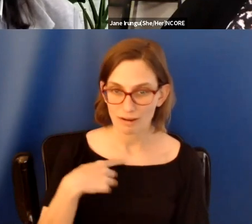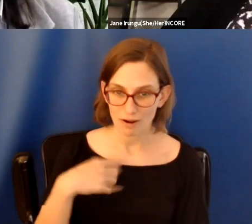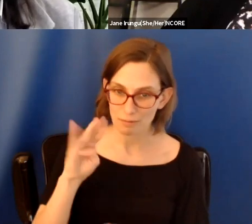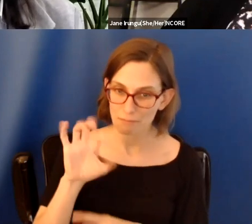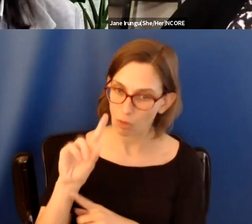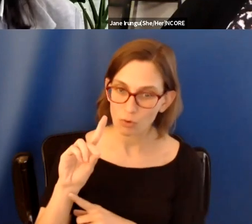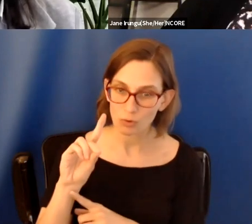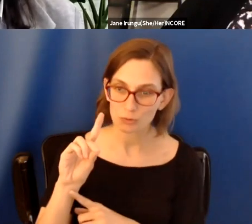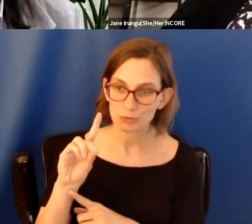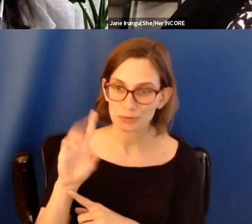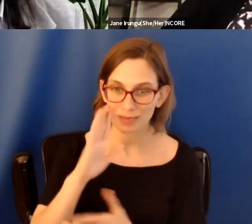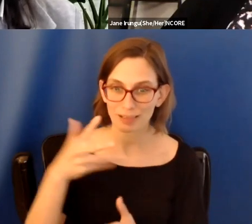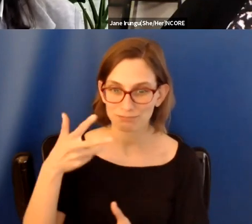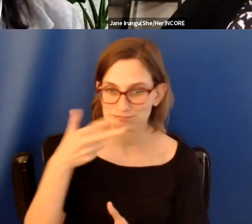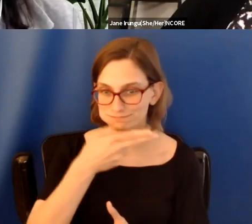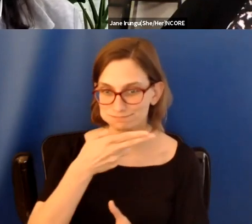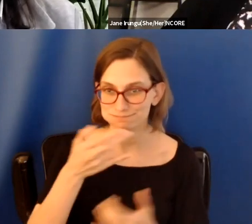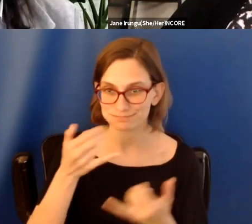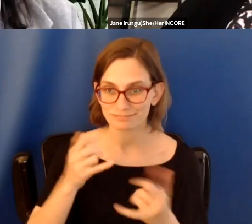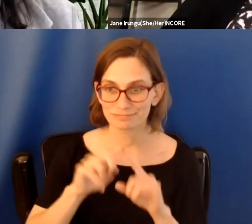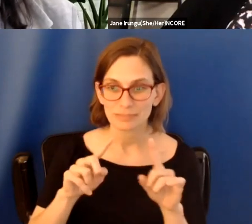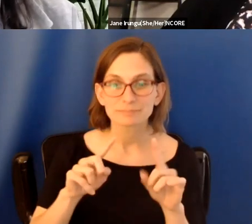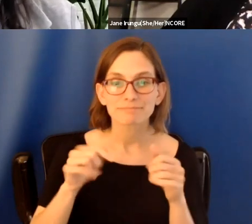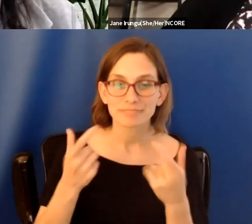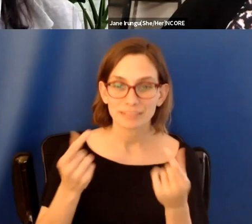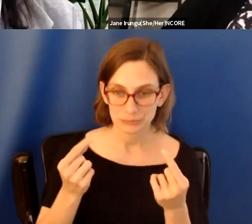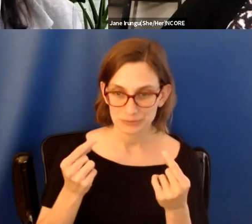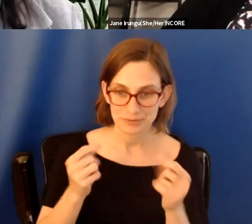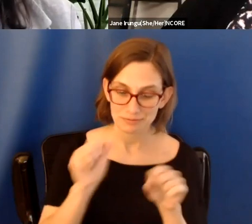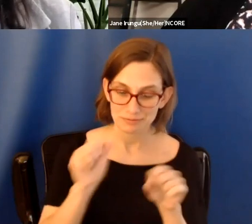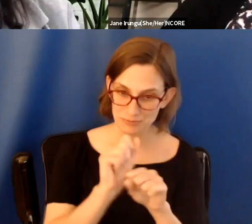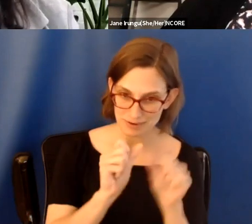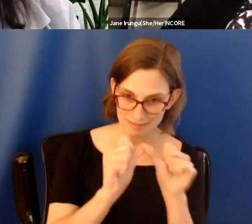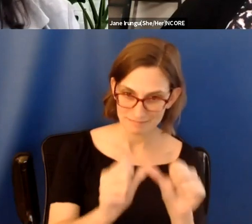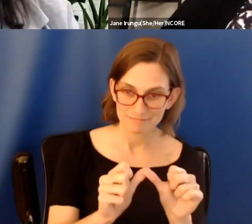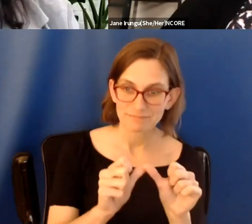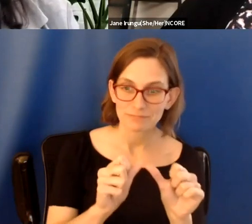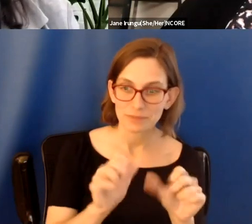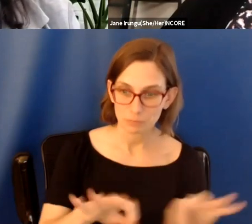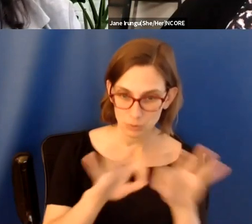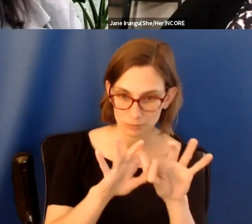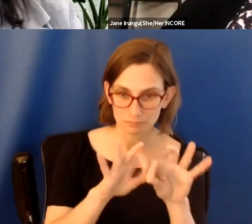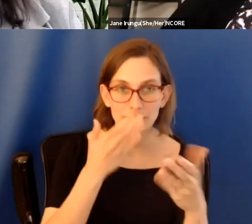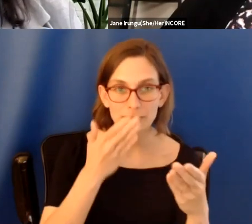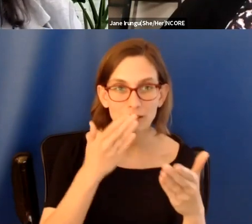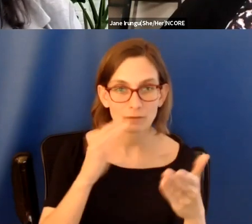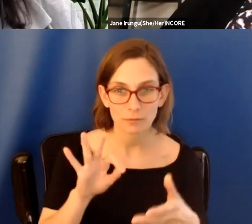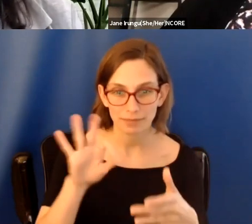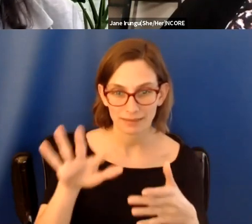we won't stop talking because this is what we do. And this work is important. And thank you for plugging in